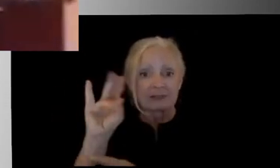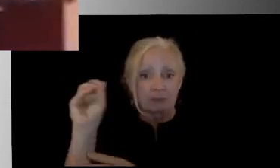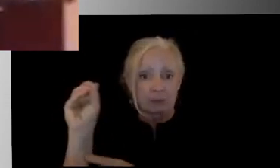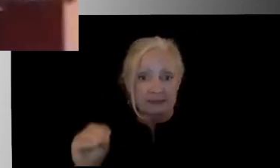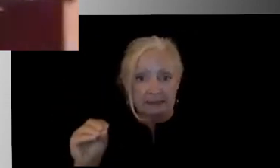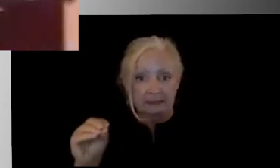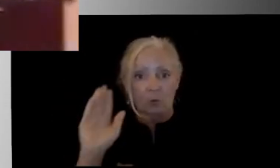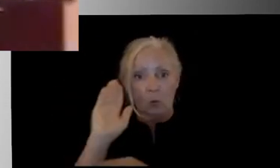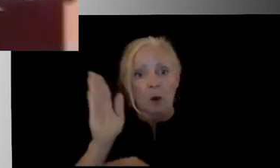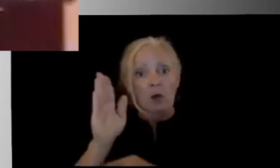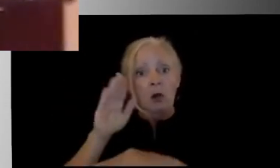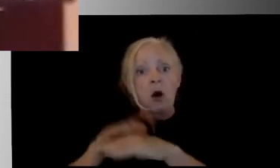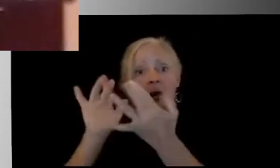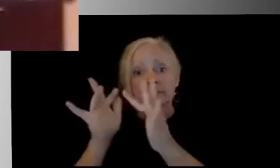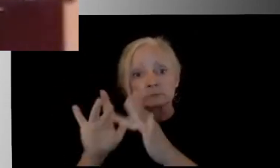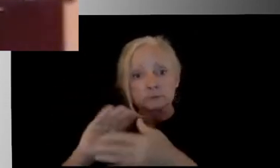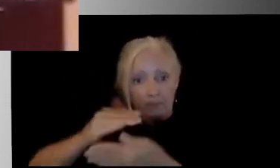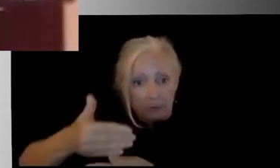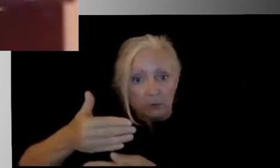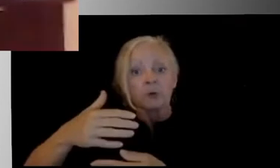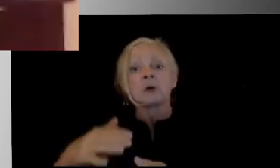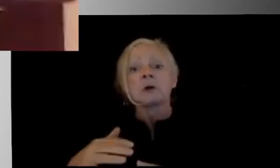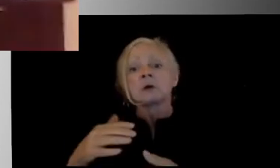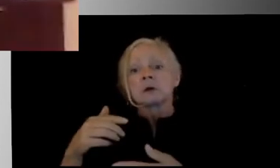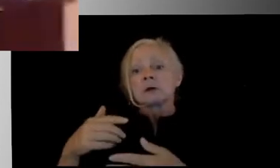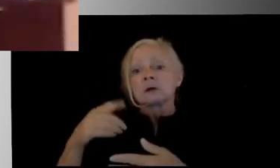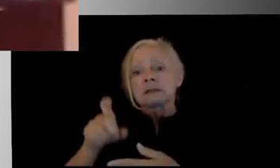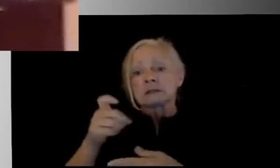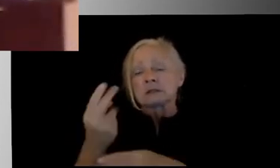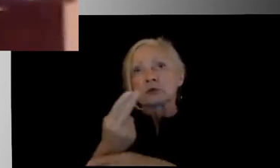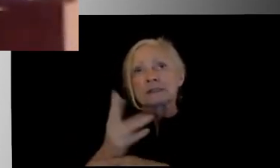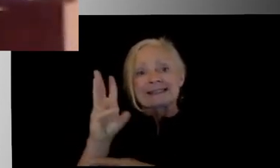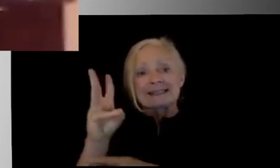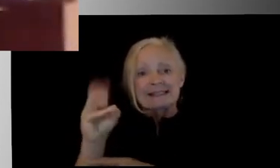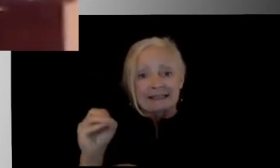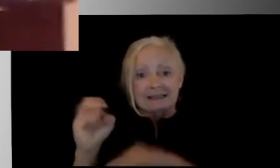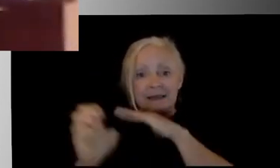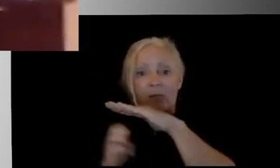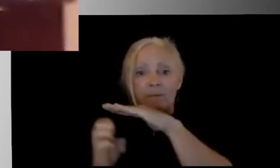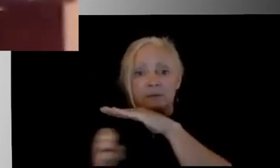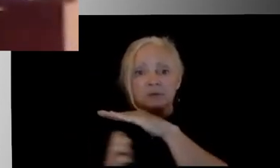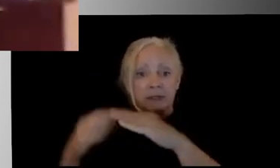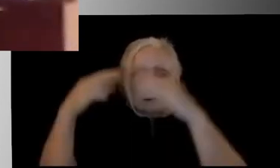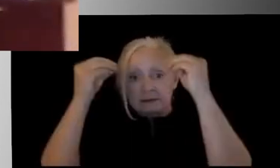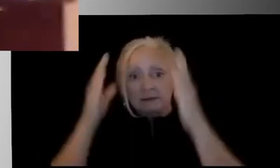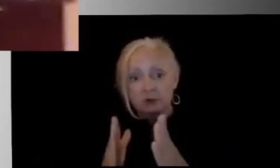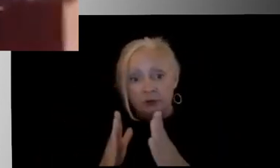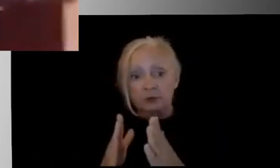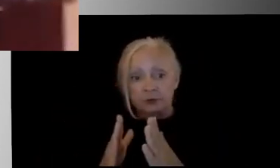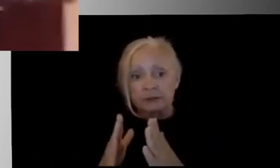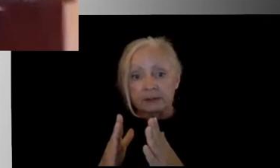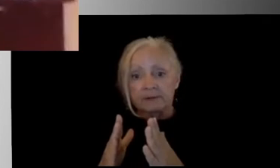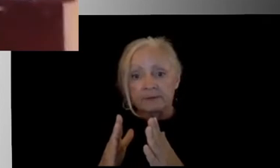We have just talked about the staffing models for that. We're going to need to utilize 60 elementary teachers to accomplish that.